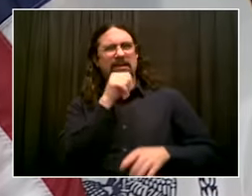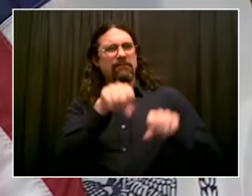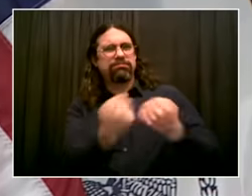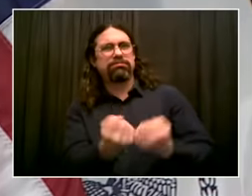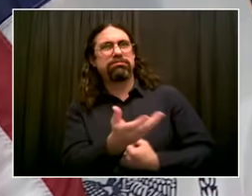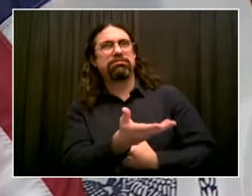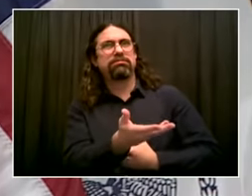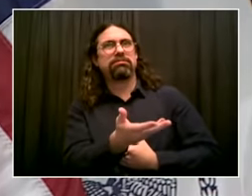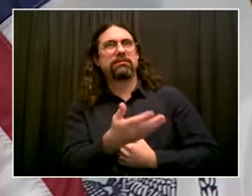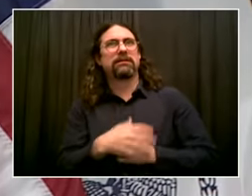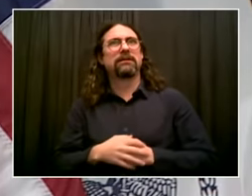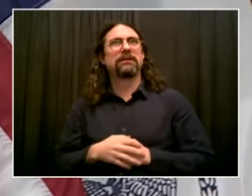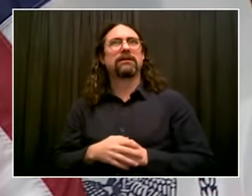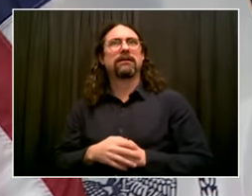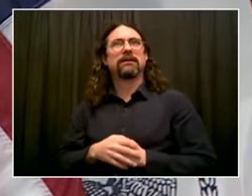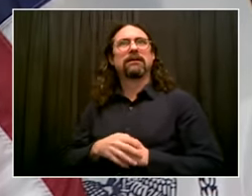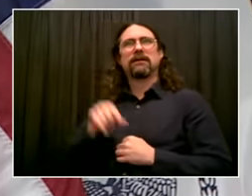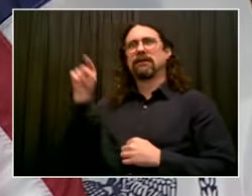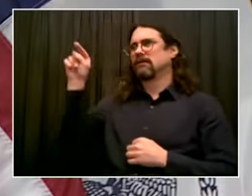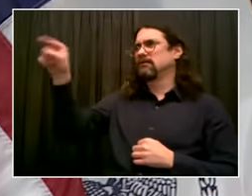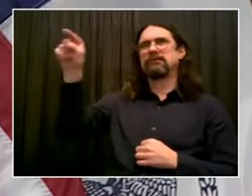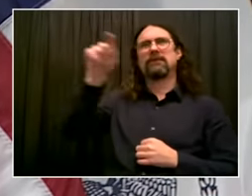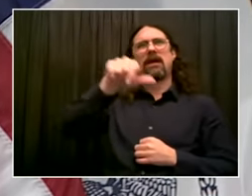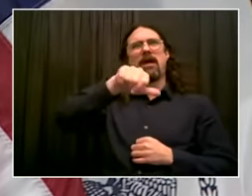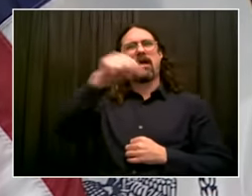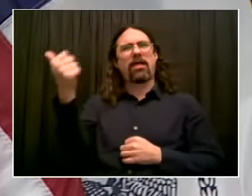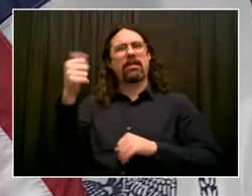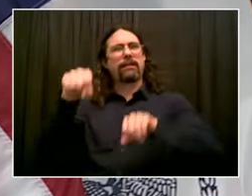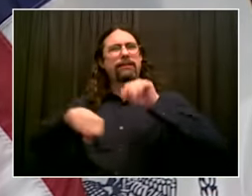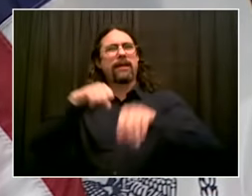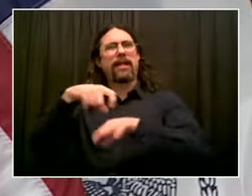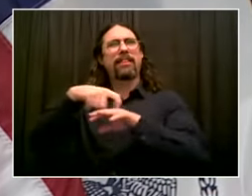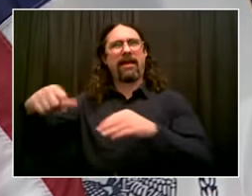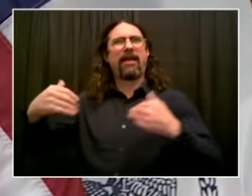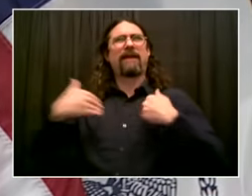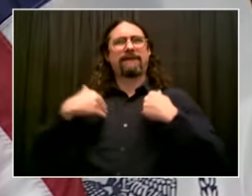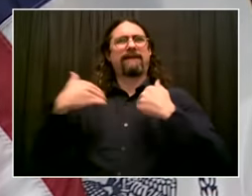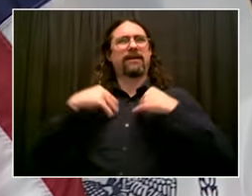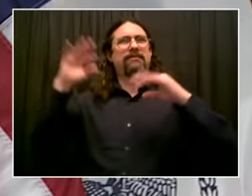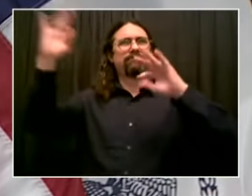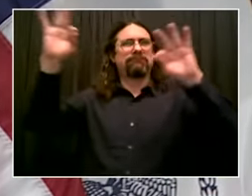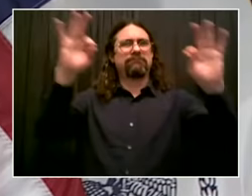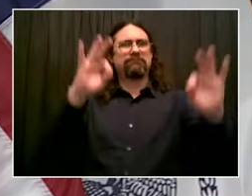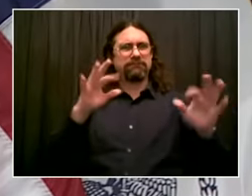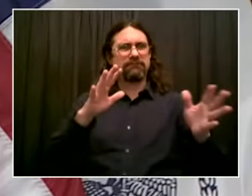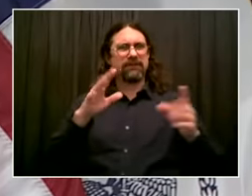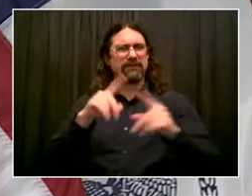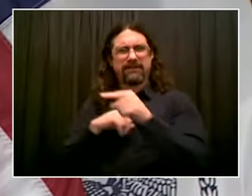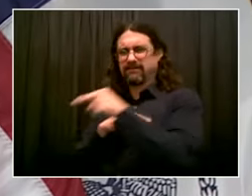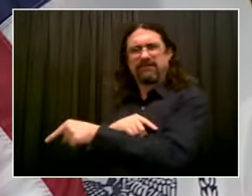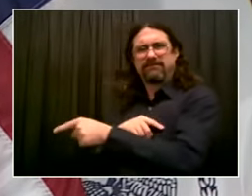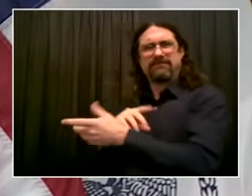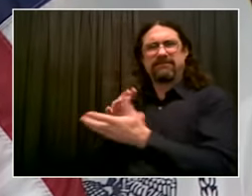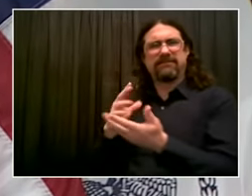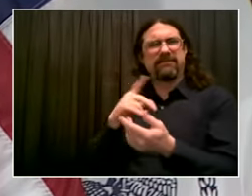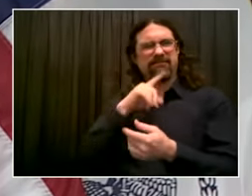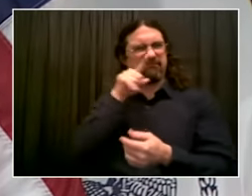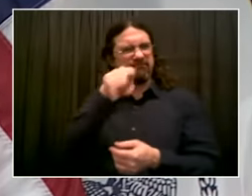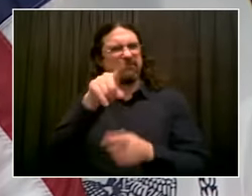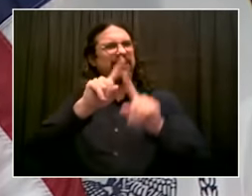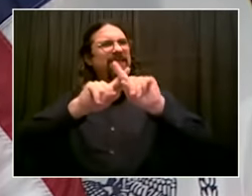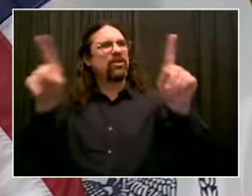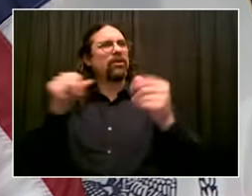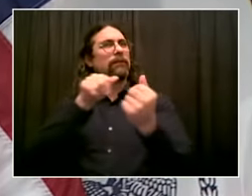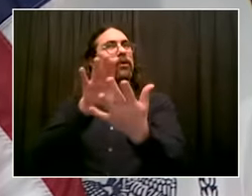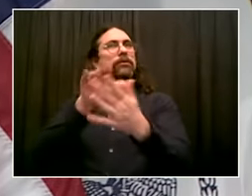years, why is there no coherent Vision Zero strategy that puts all the agencies on the same page about building and maintaining these bike lanes?